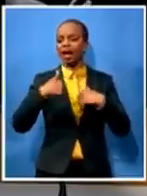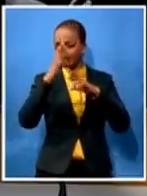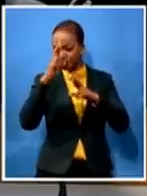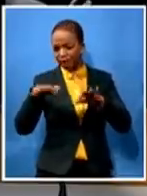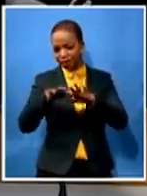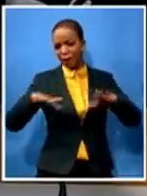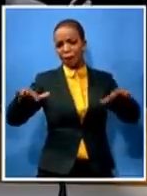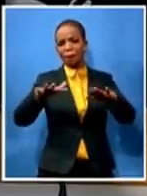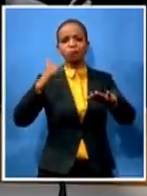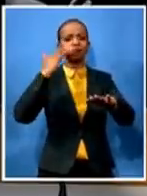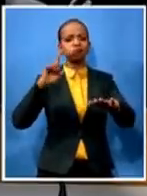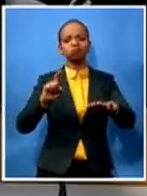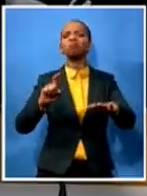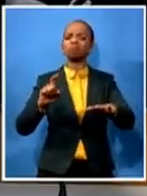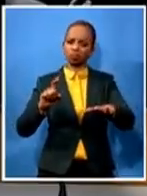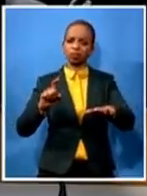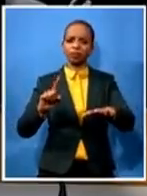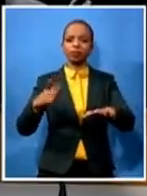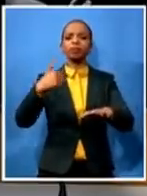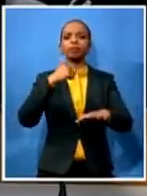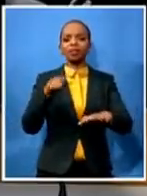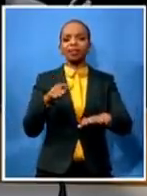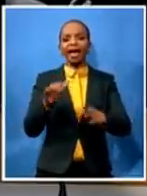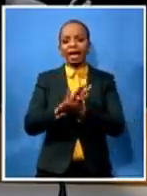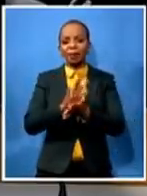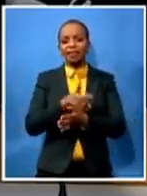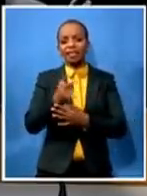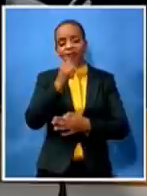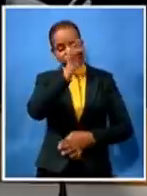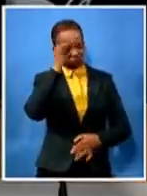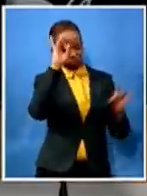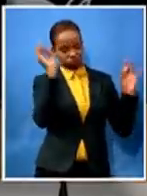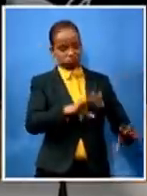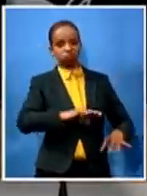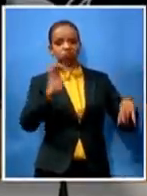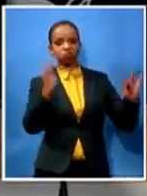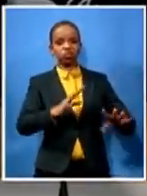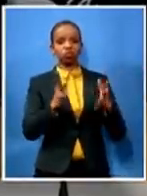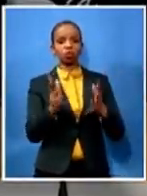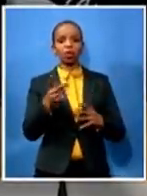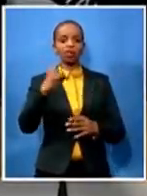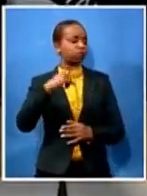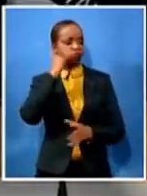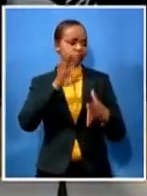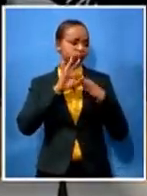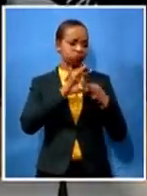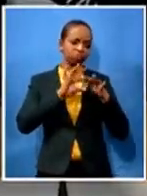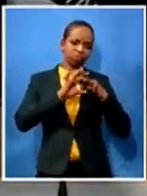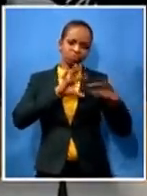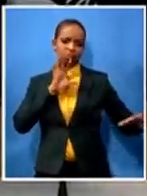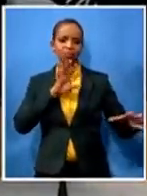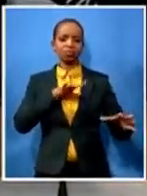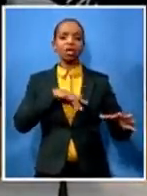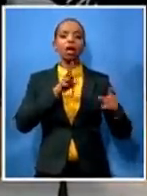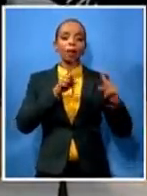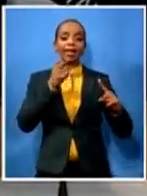hate you they hate you if they don't want any relationship with you they don't have a relationship but if they make friends they are the best of parties so